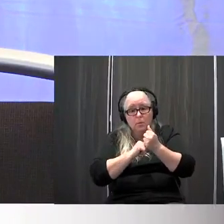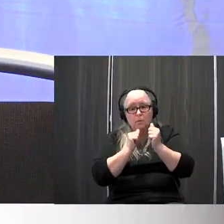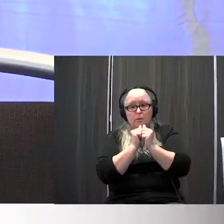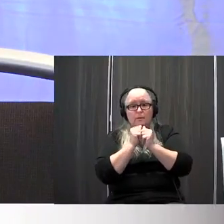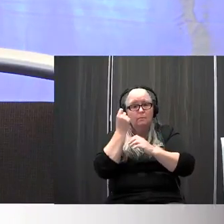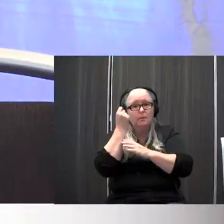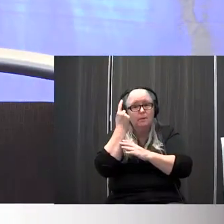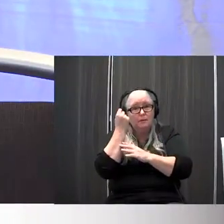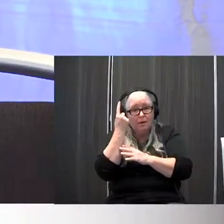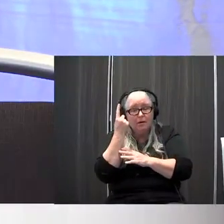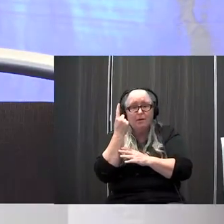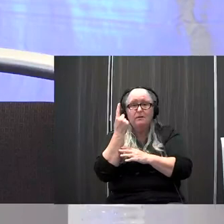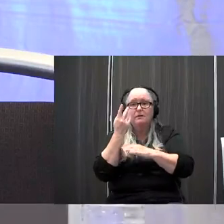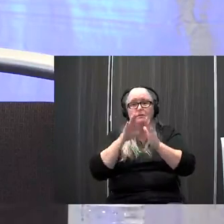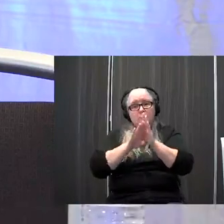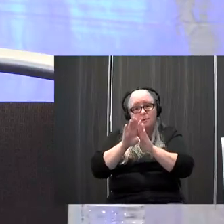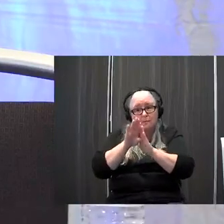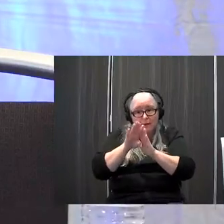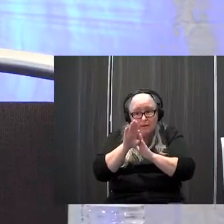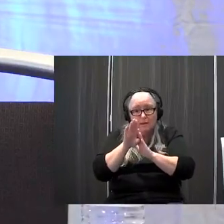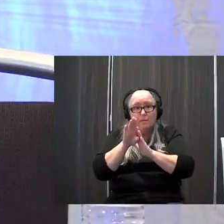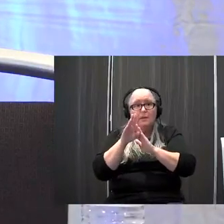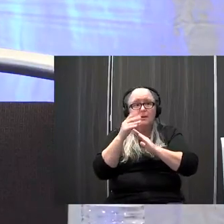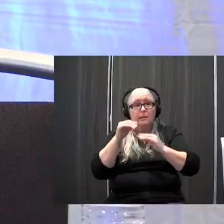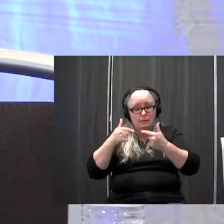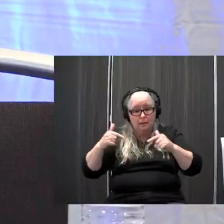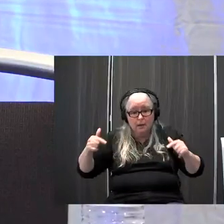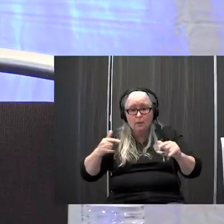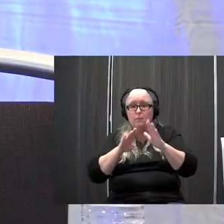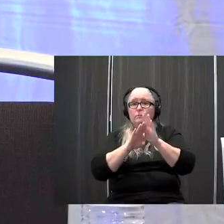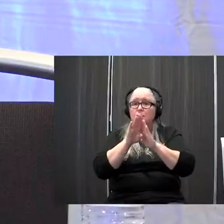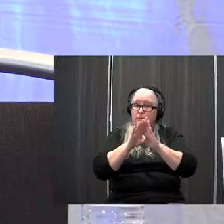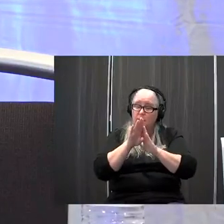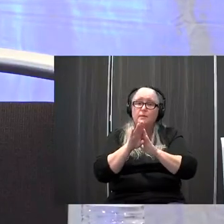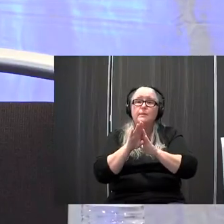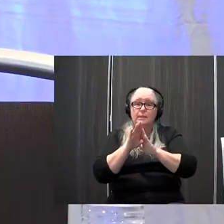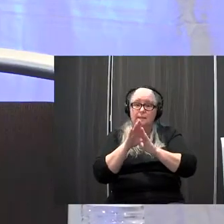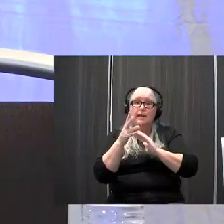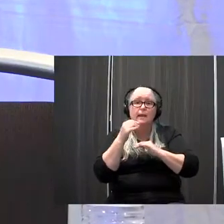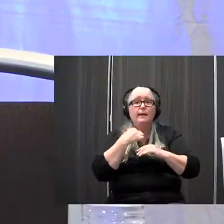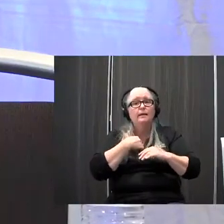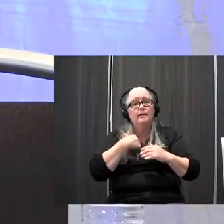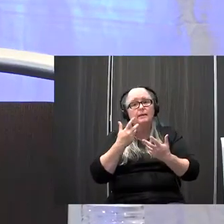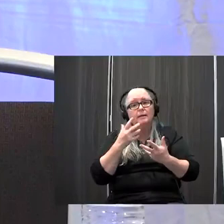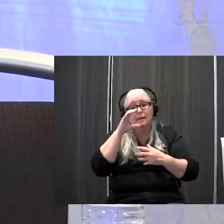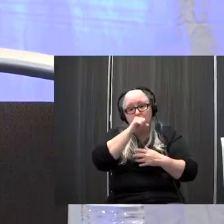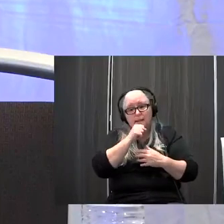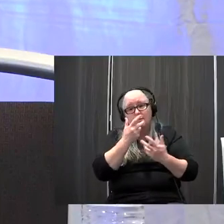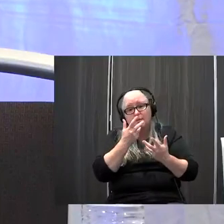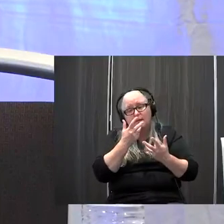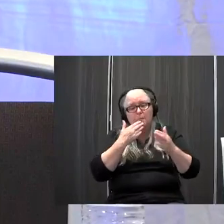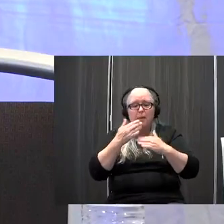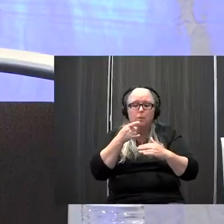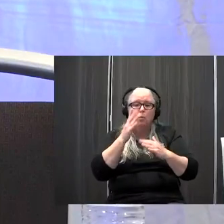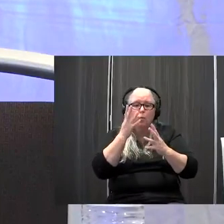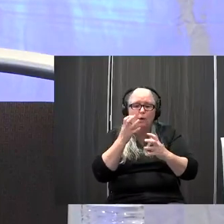development standpoint and language development standpoint and I guess then you might also consider